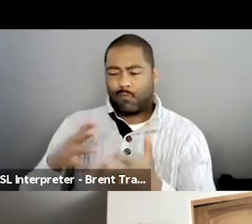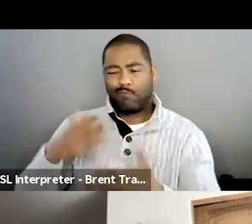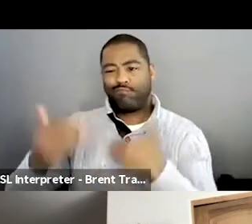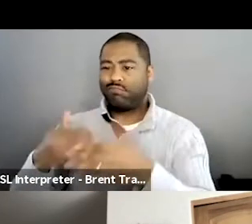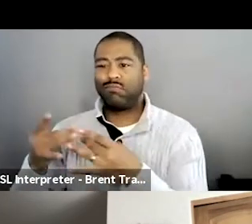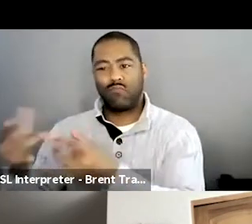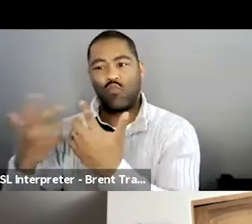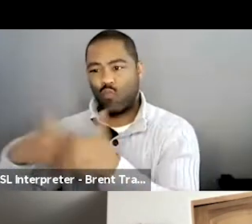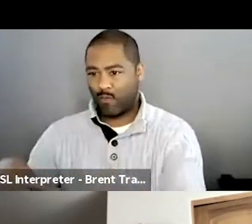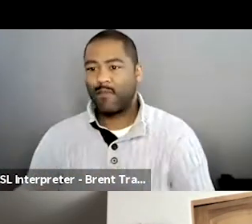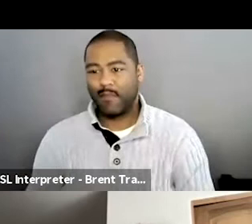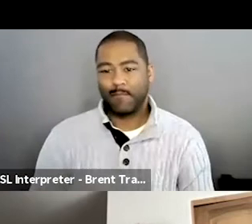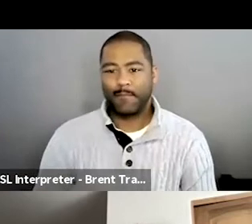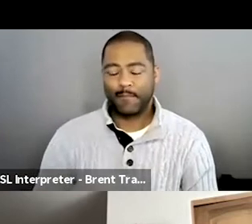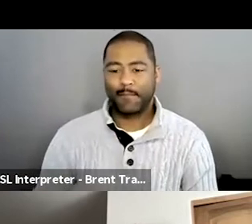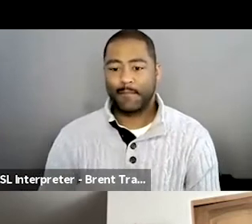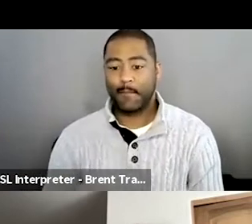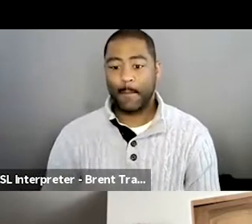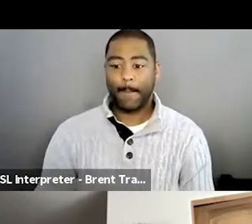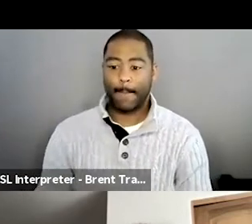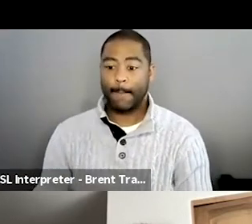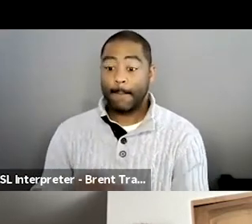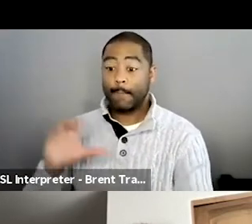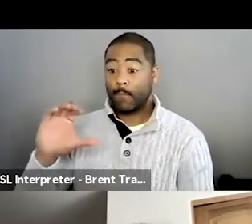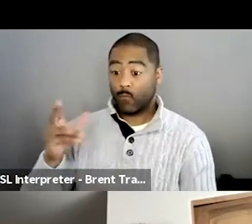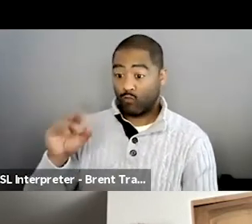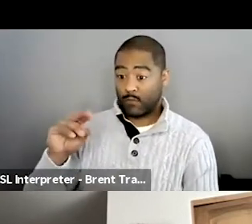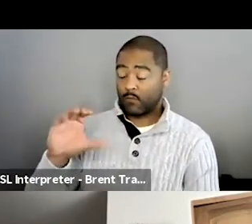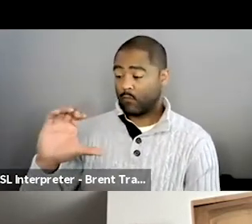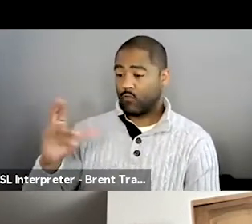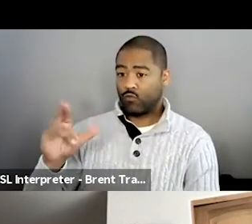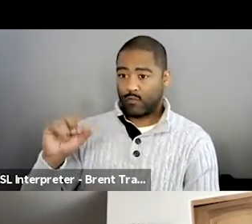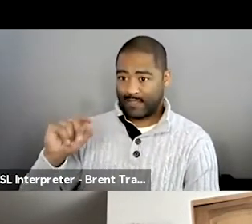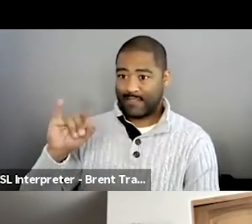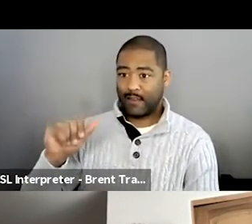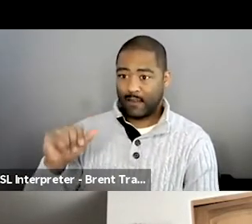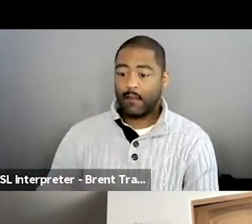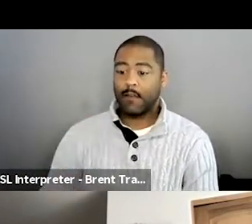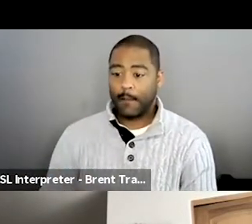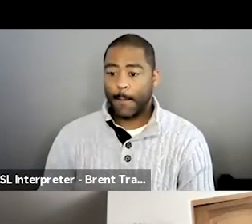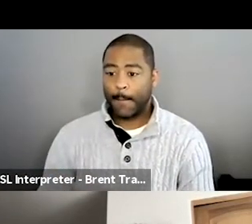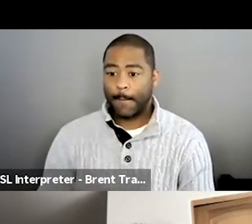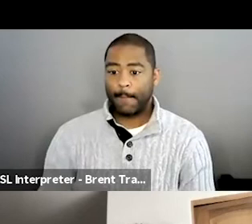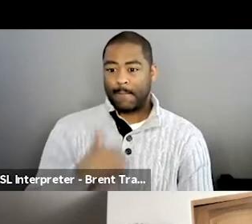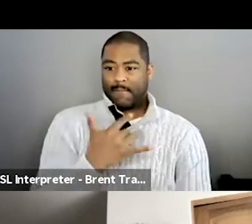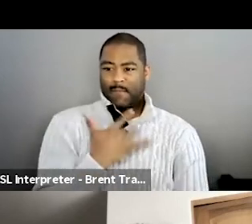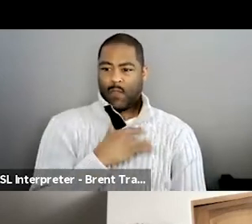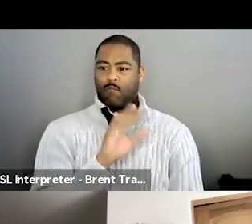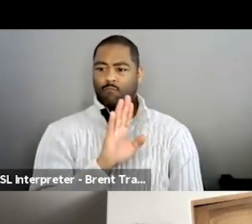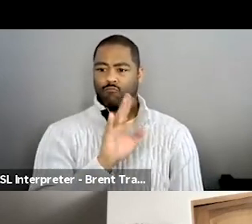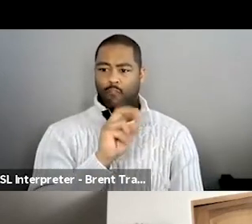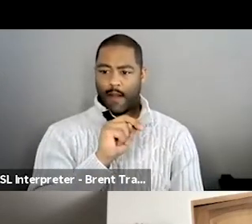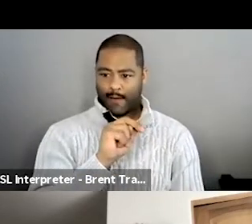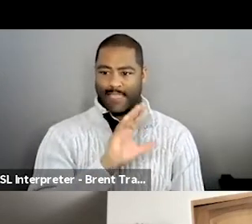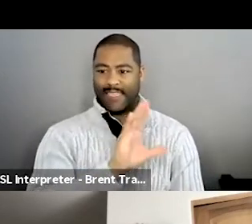want to add? Yeah, of course. I'd like to just say like, Brian's character really reflected on the